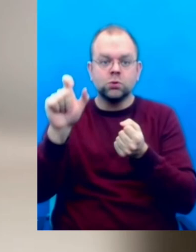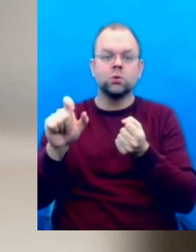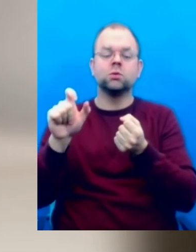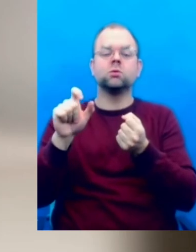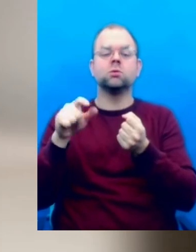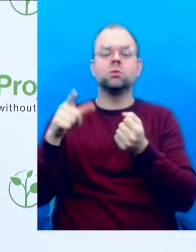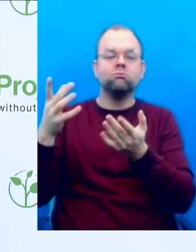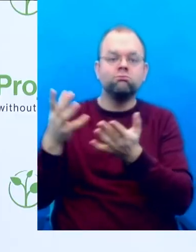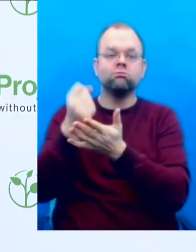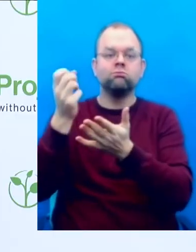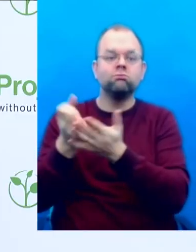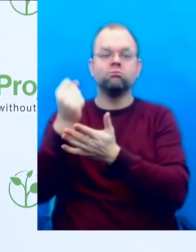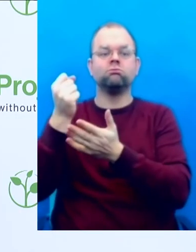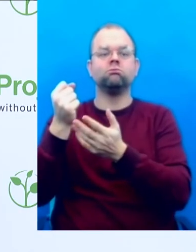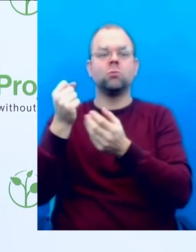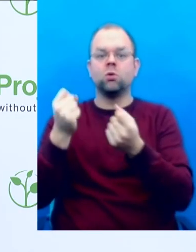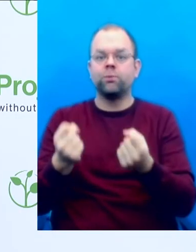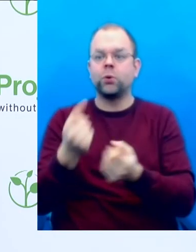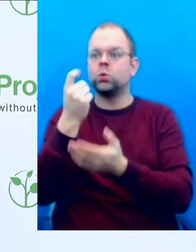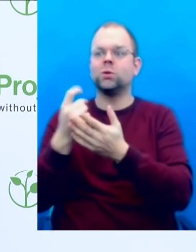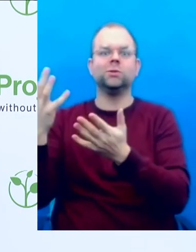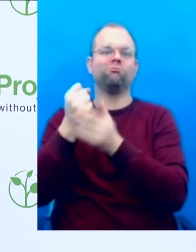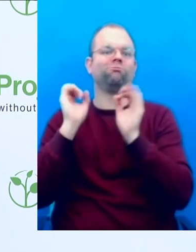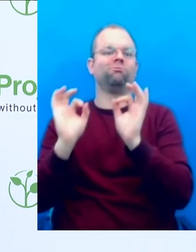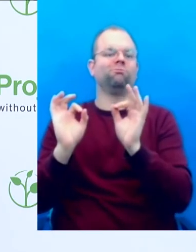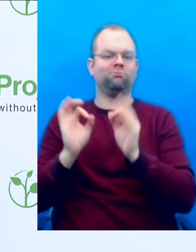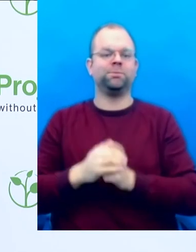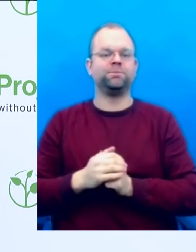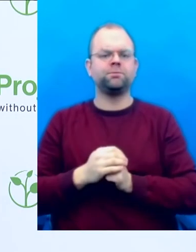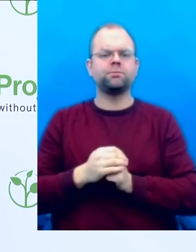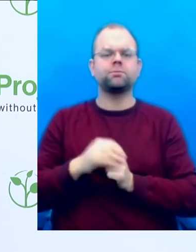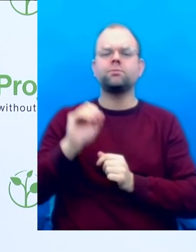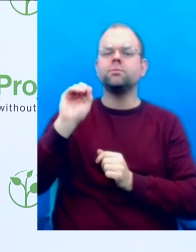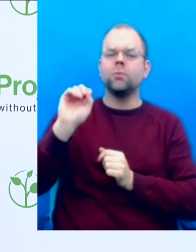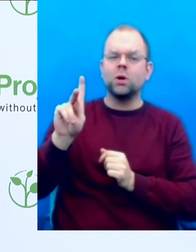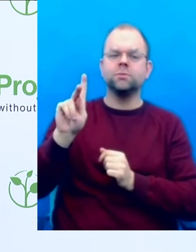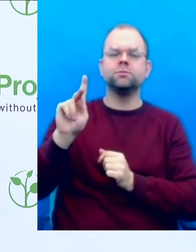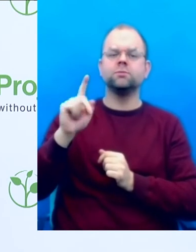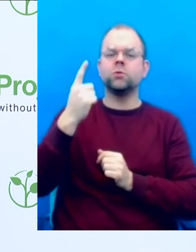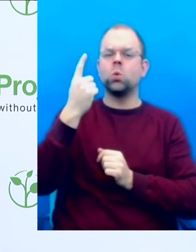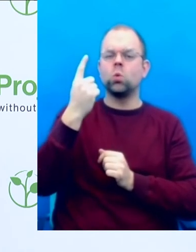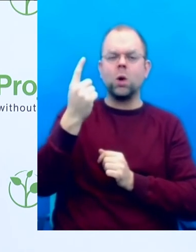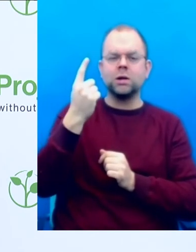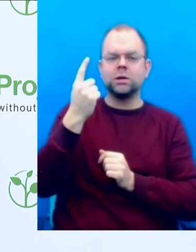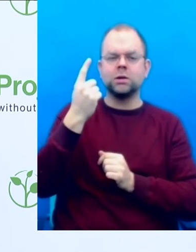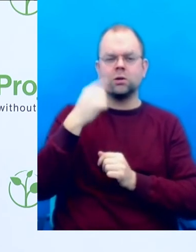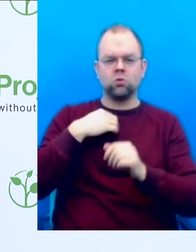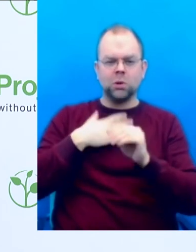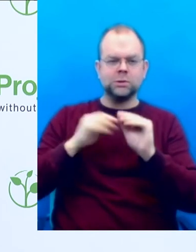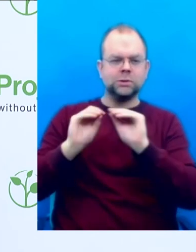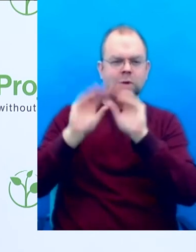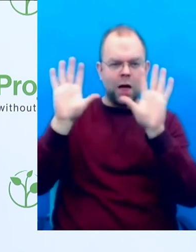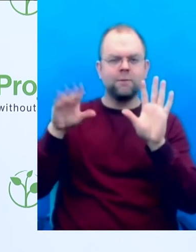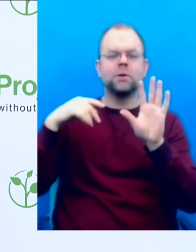Okay, Michael, just one more question to clarify then I would move on to the next topic. Is there any definition of disability